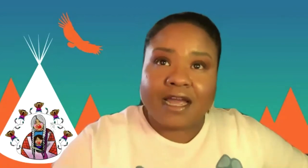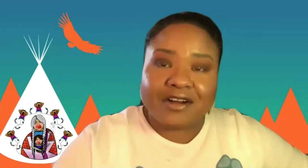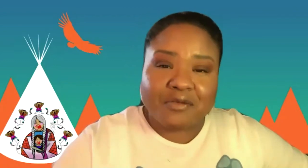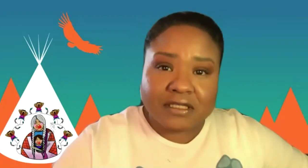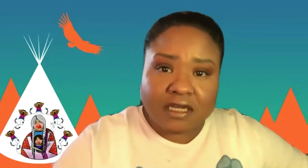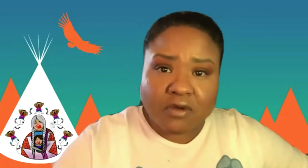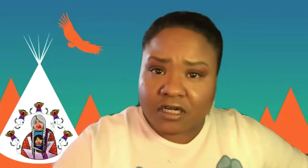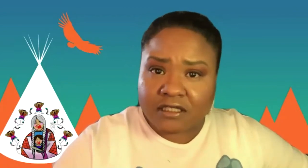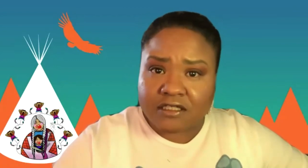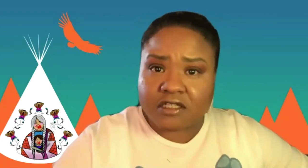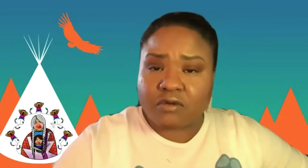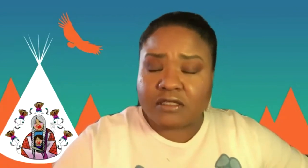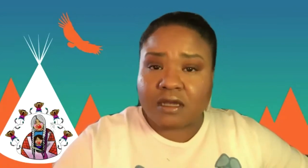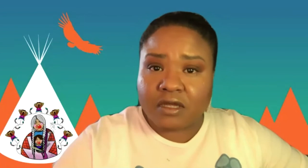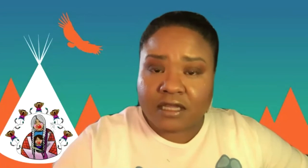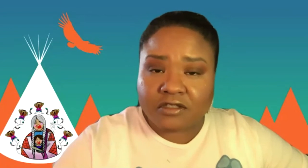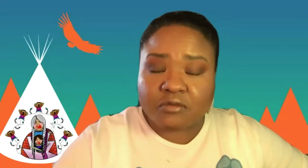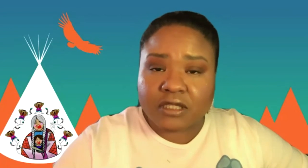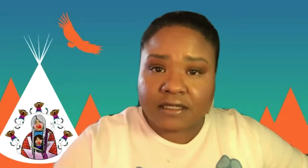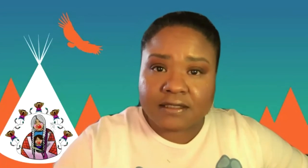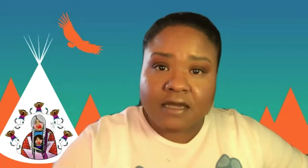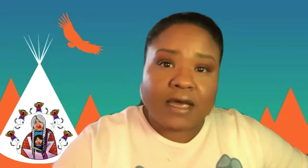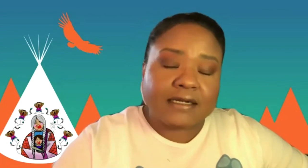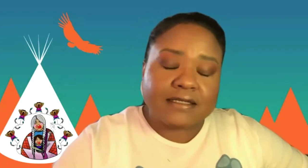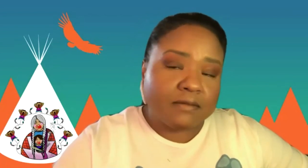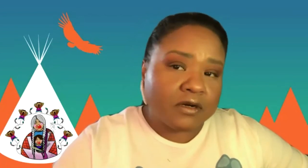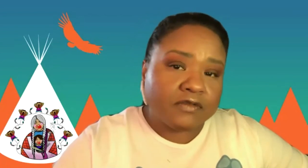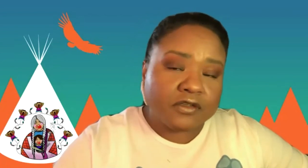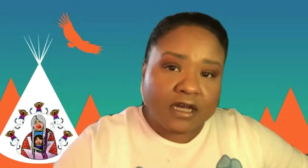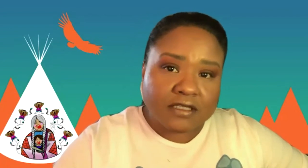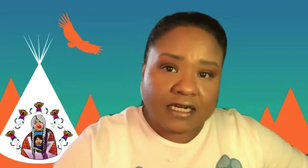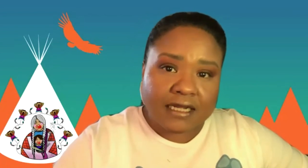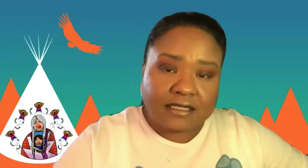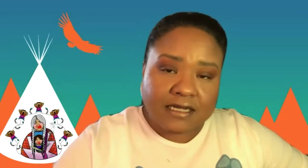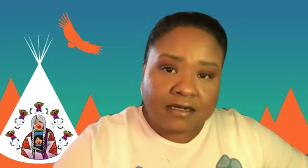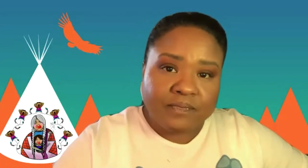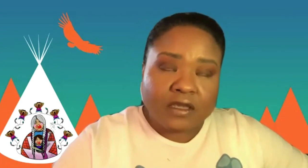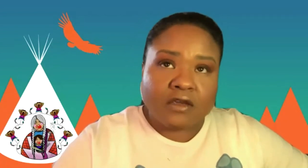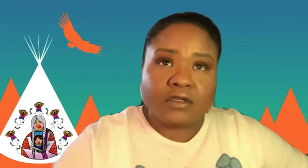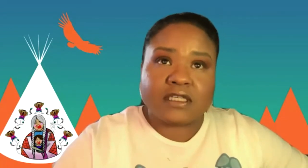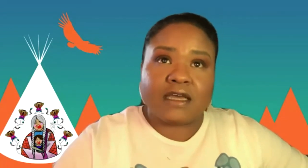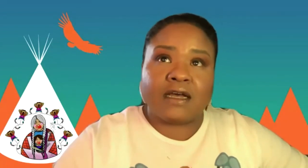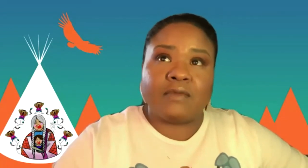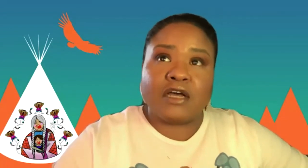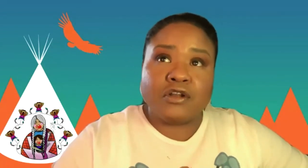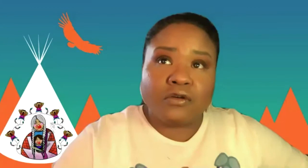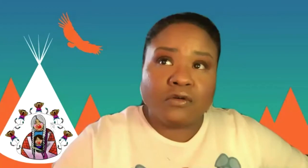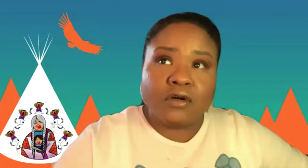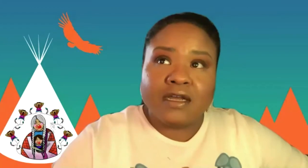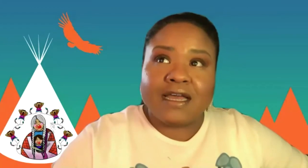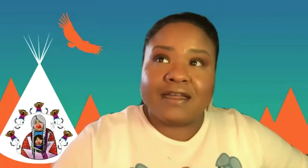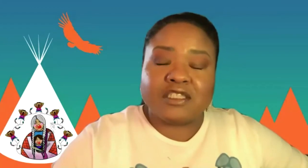Idaho Missing and Murdered Indigenous Women's Summit that took place back in December of 2019. It was a